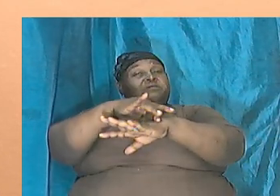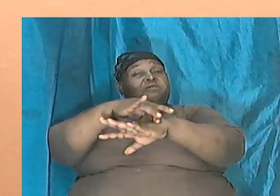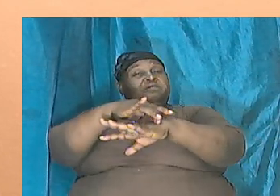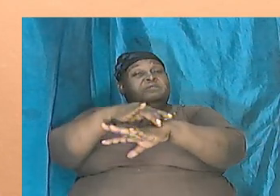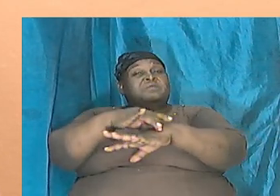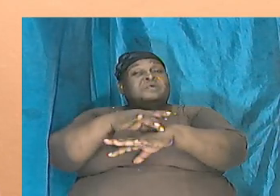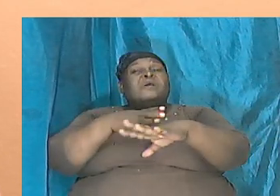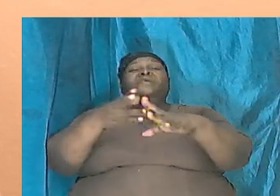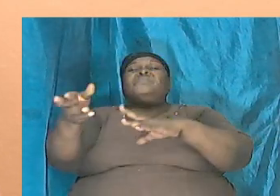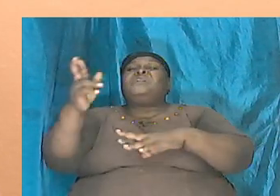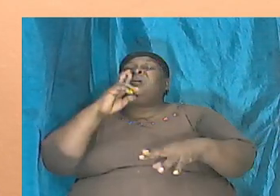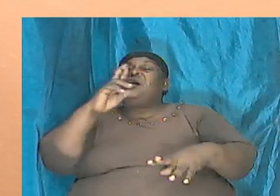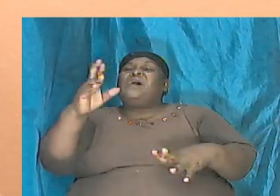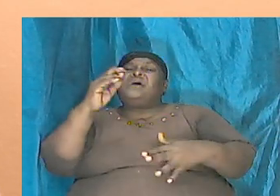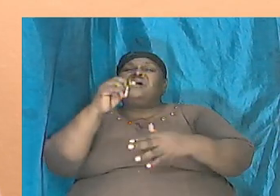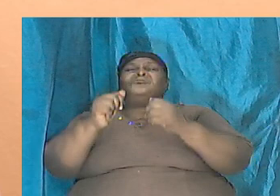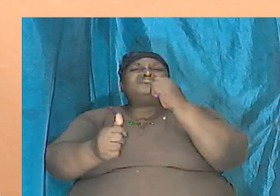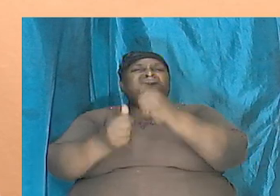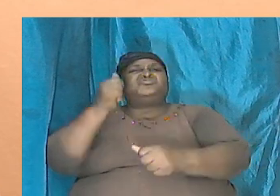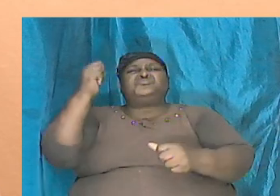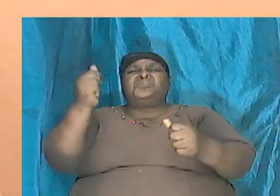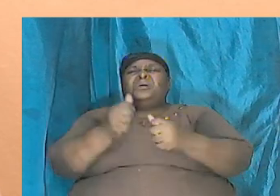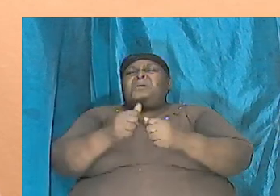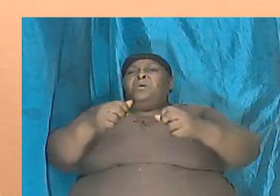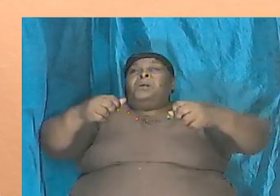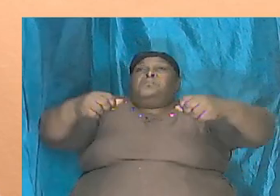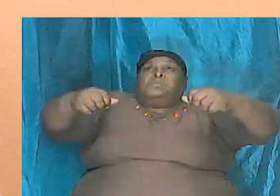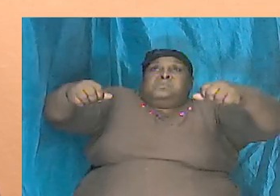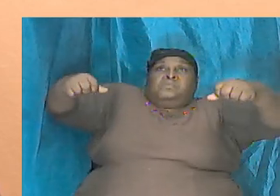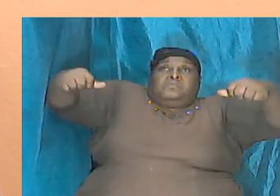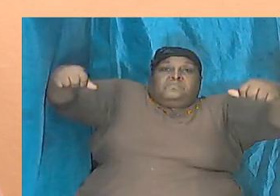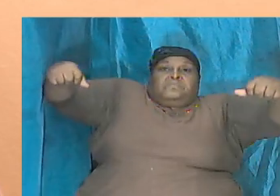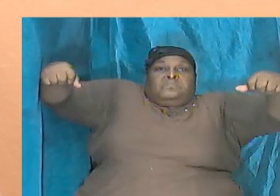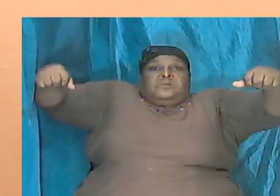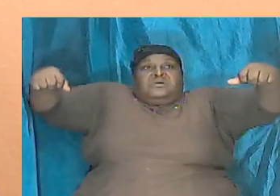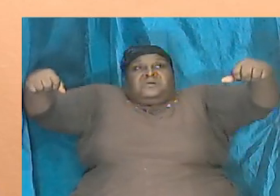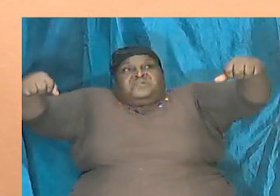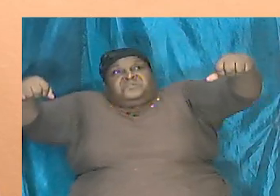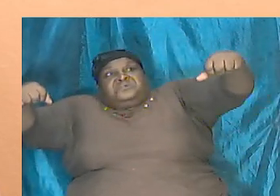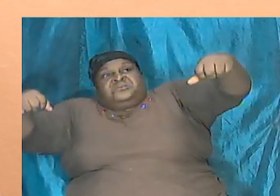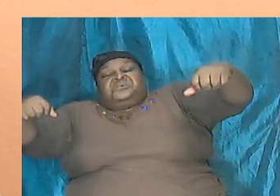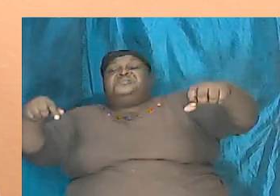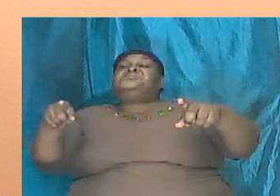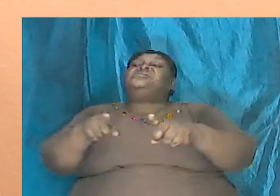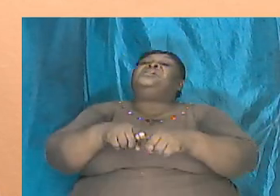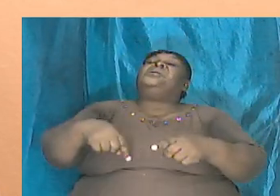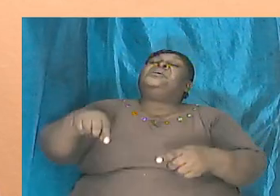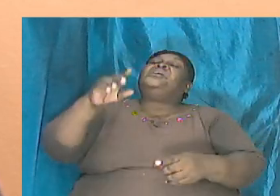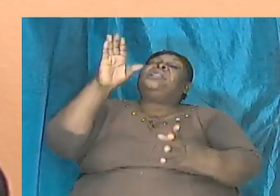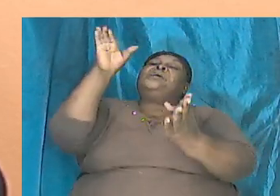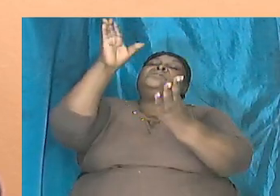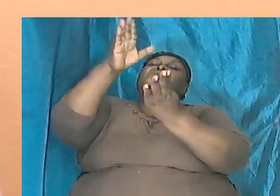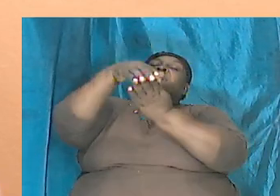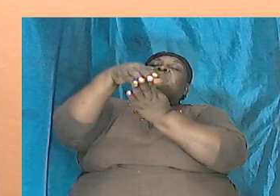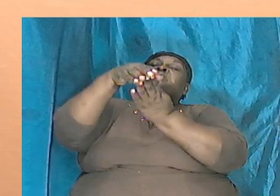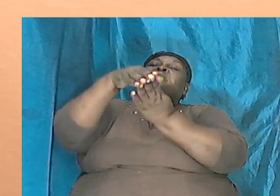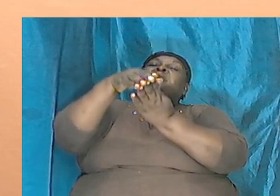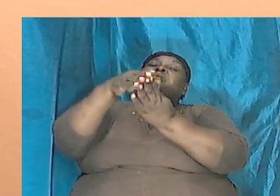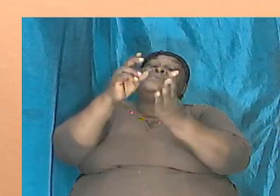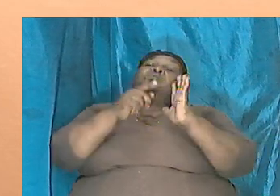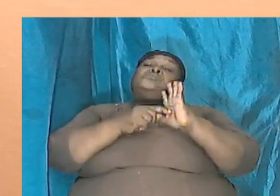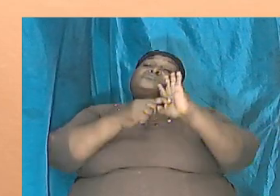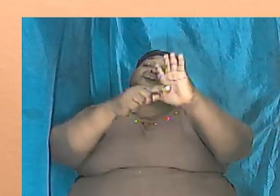there are such monsters like dinosaurs and the Bible spoke about them but we'll show you